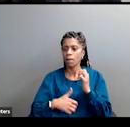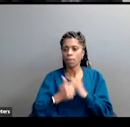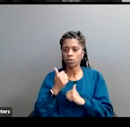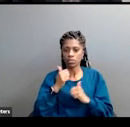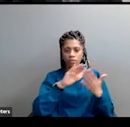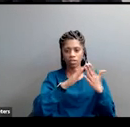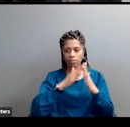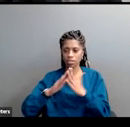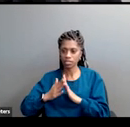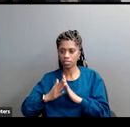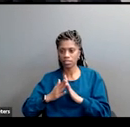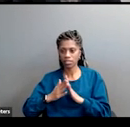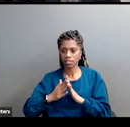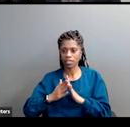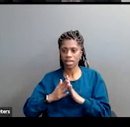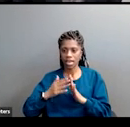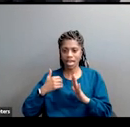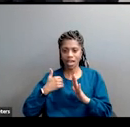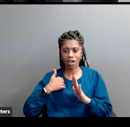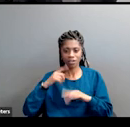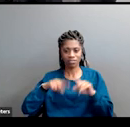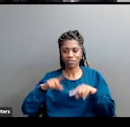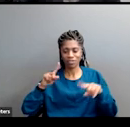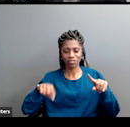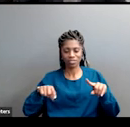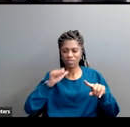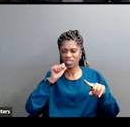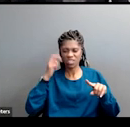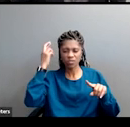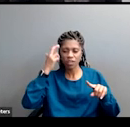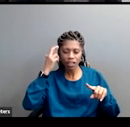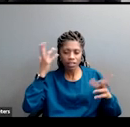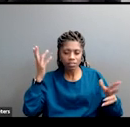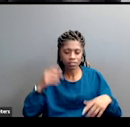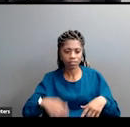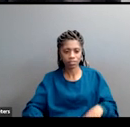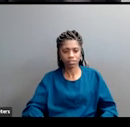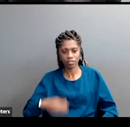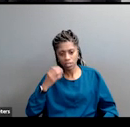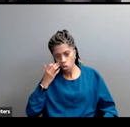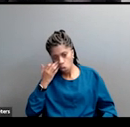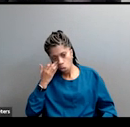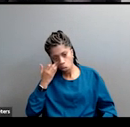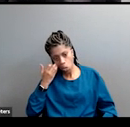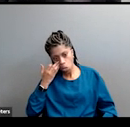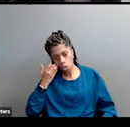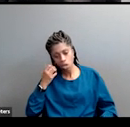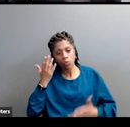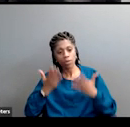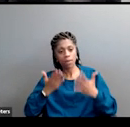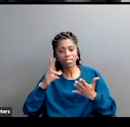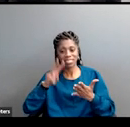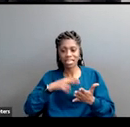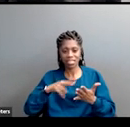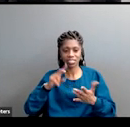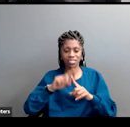fact heterogeneous and diverse. Go ahead, Karim. Thank you. We may dance to different music and